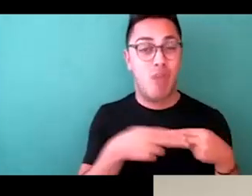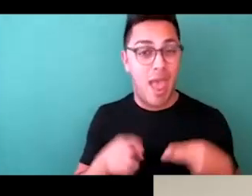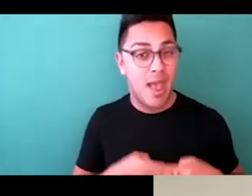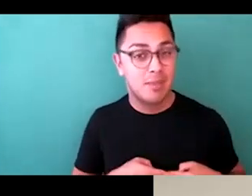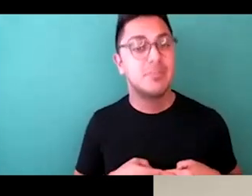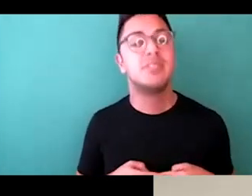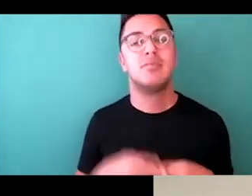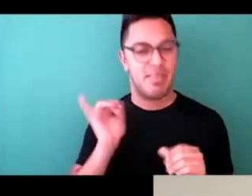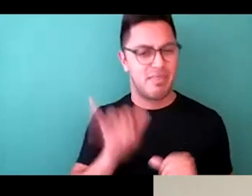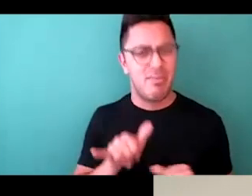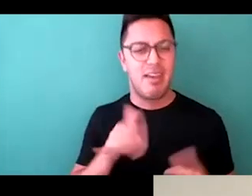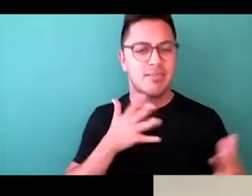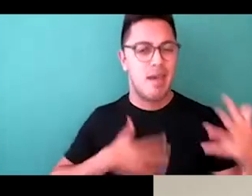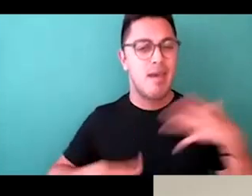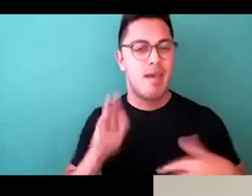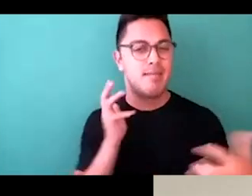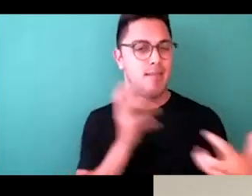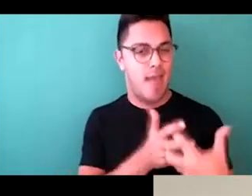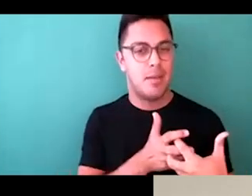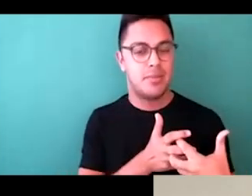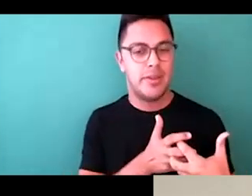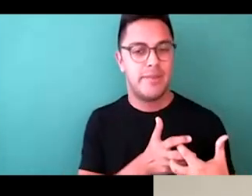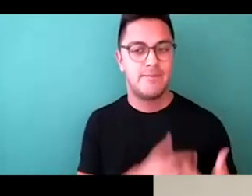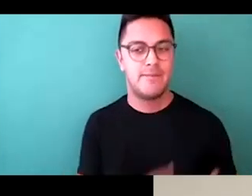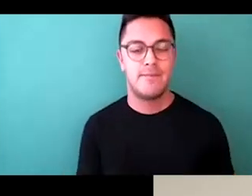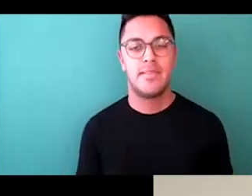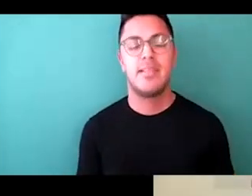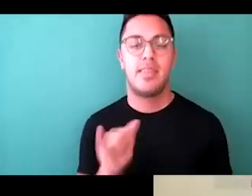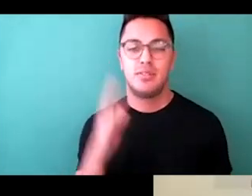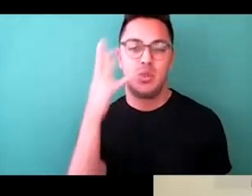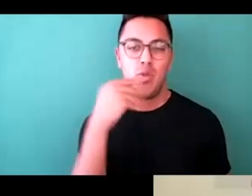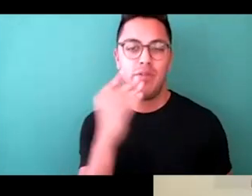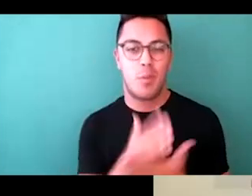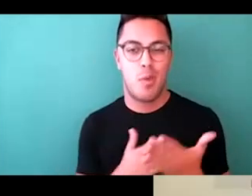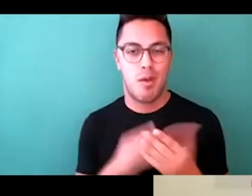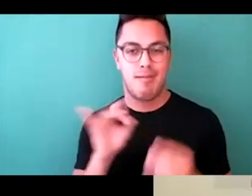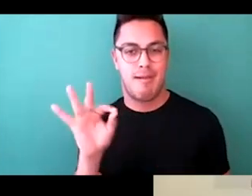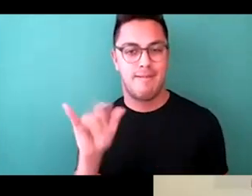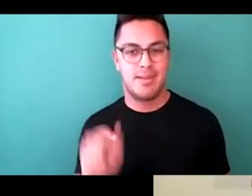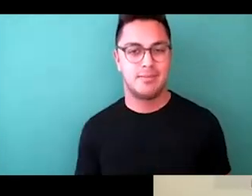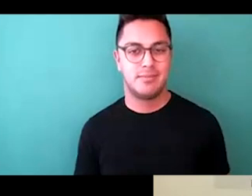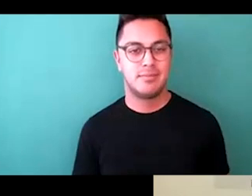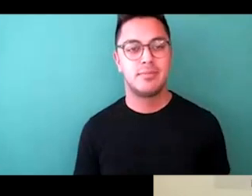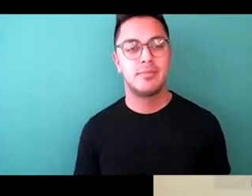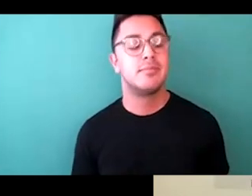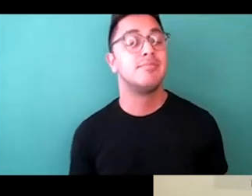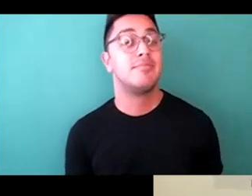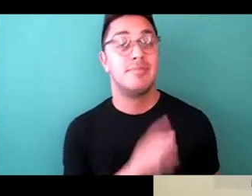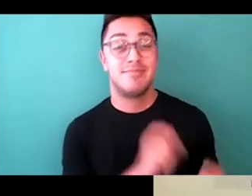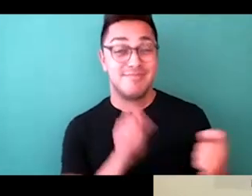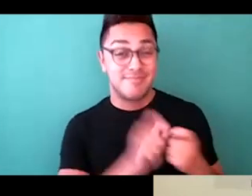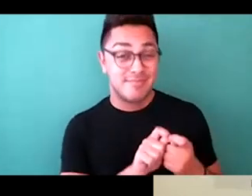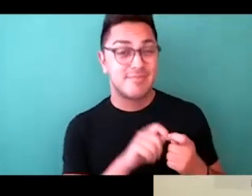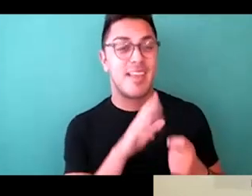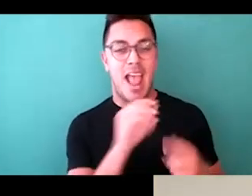this is adaptive fashion. And I think that's the most beautiful part about it. Absolutely. And that, as you said, that the bridging